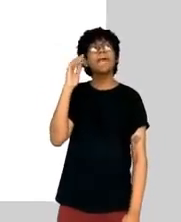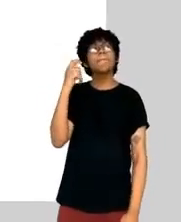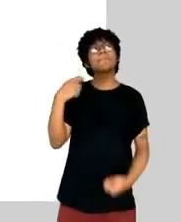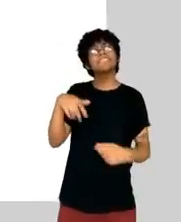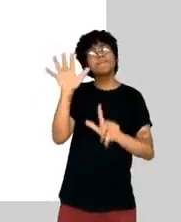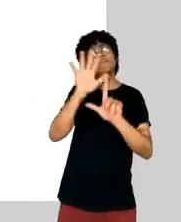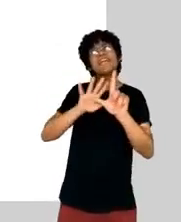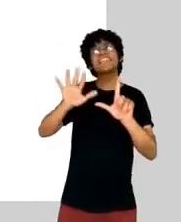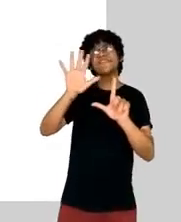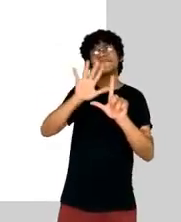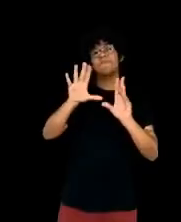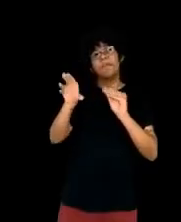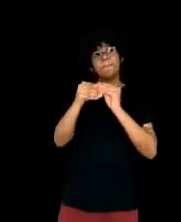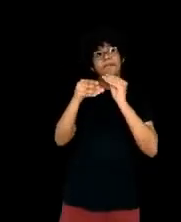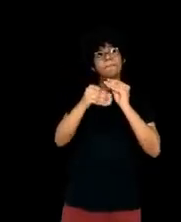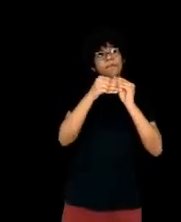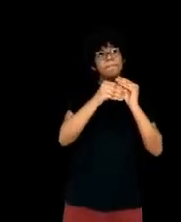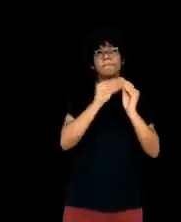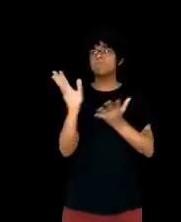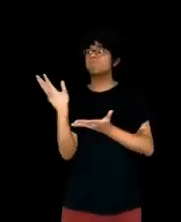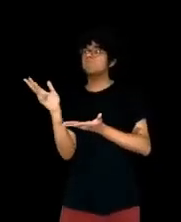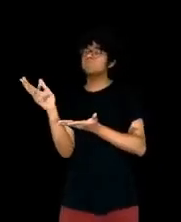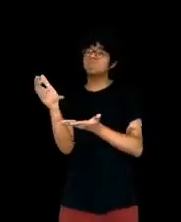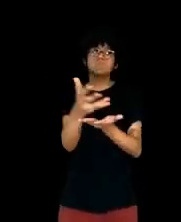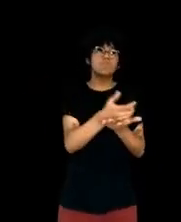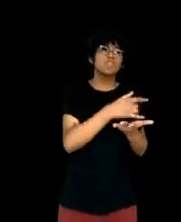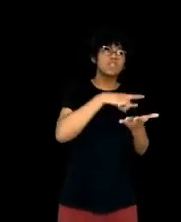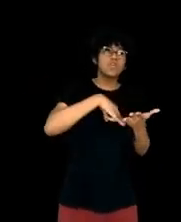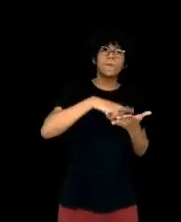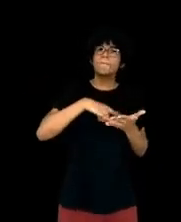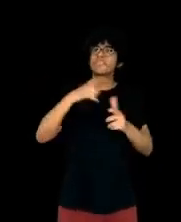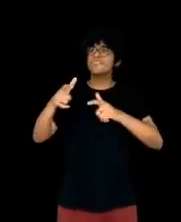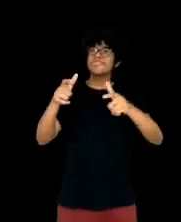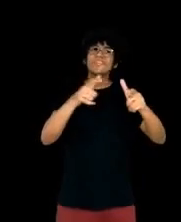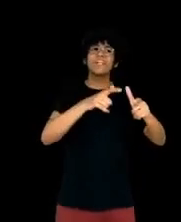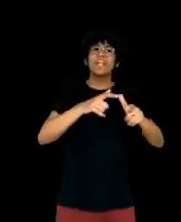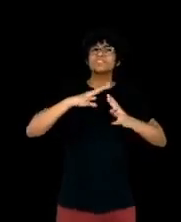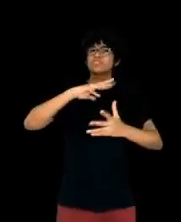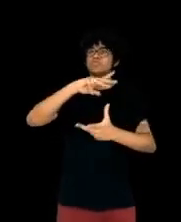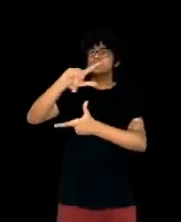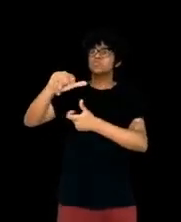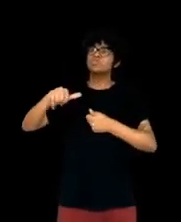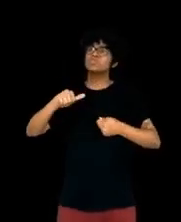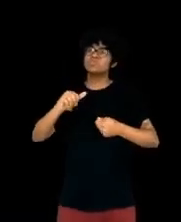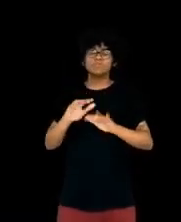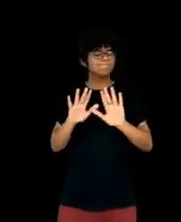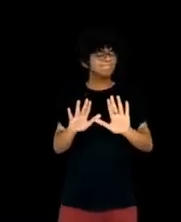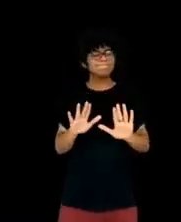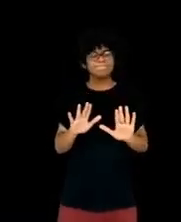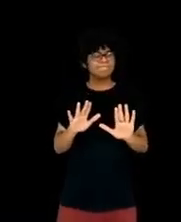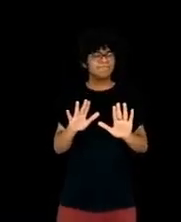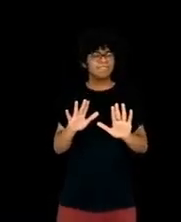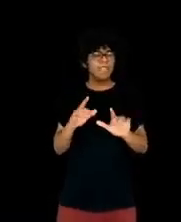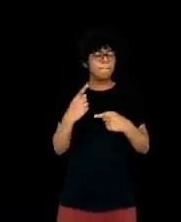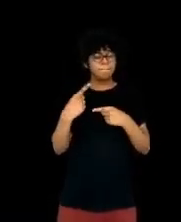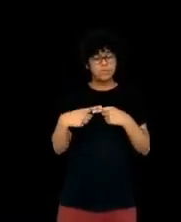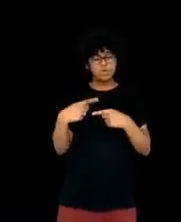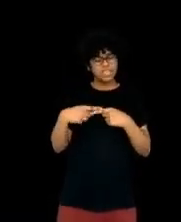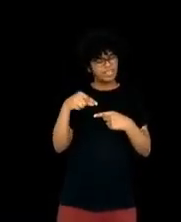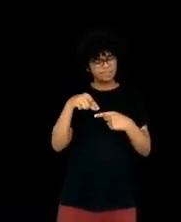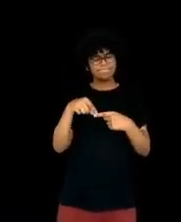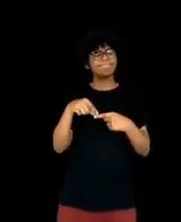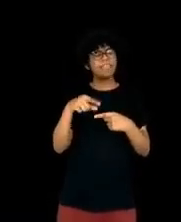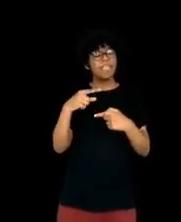of documents across newsrooms? Well, part of the reason I raised this question is that one thing I've discovered since working at Google is that